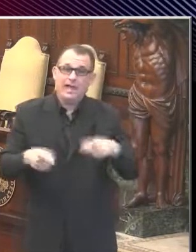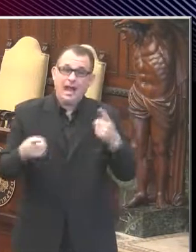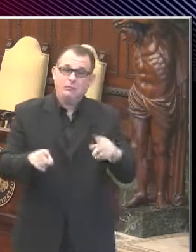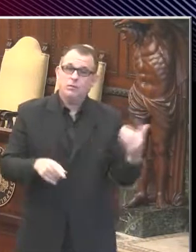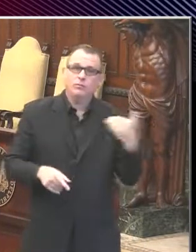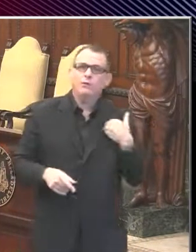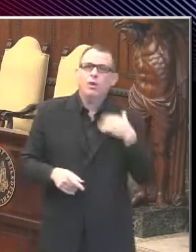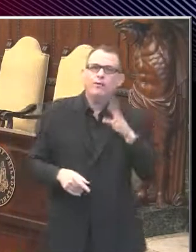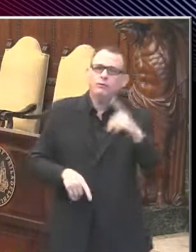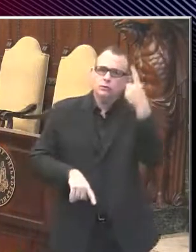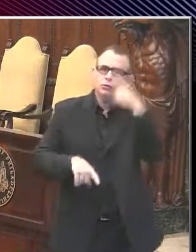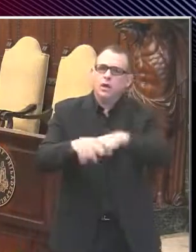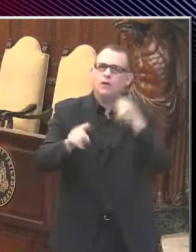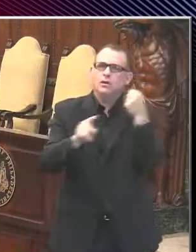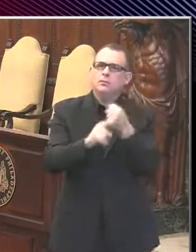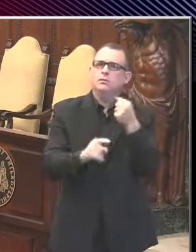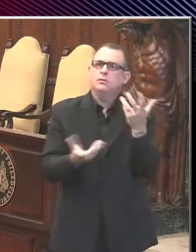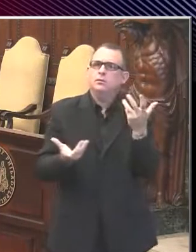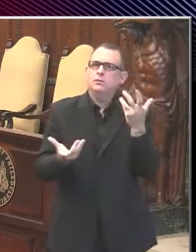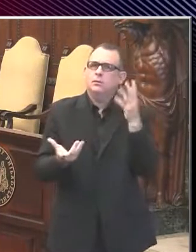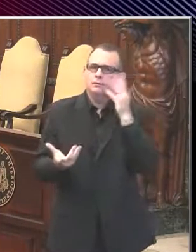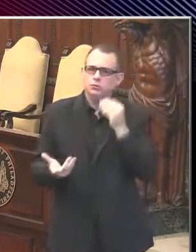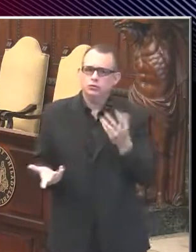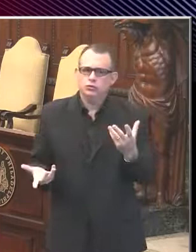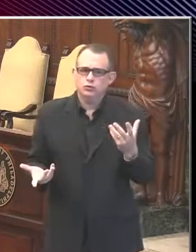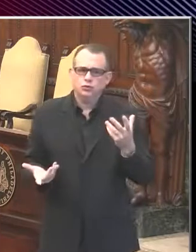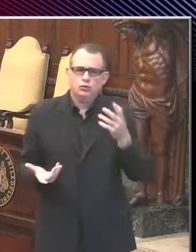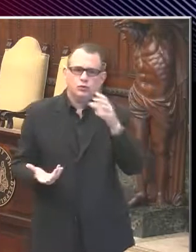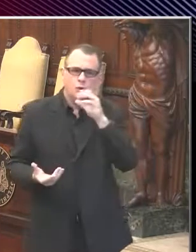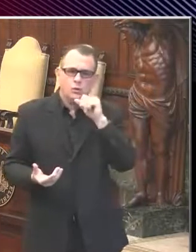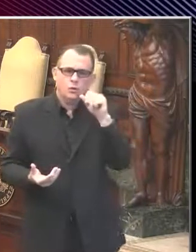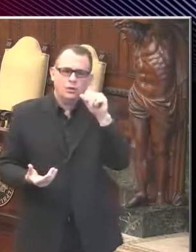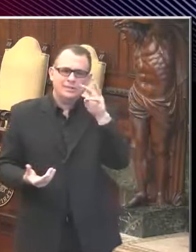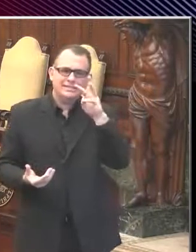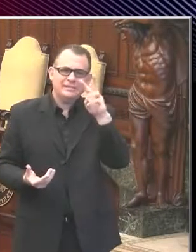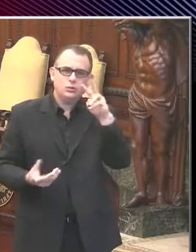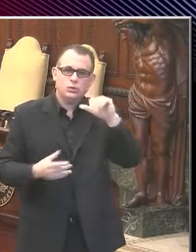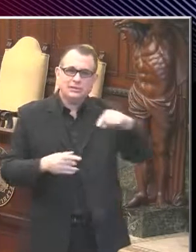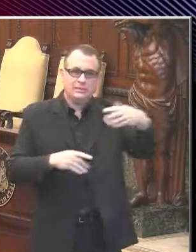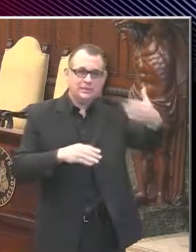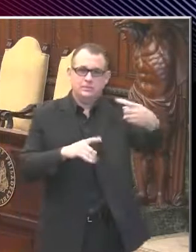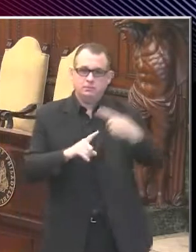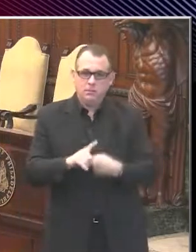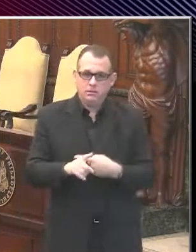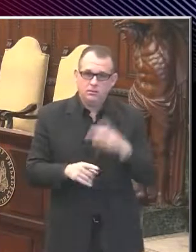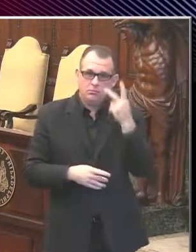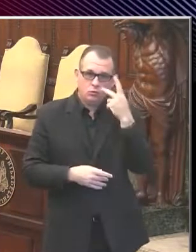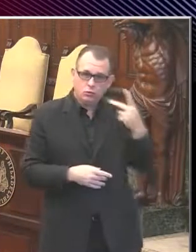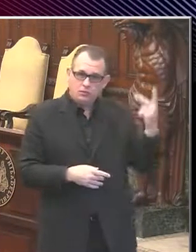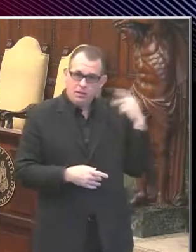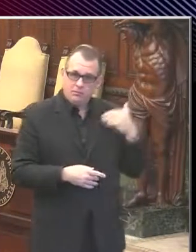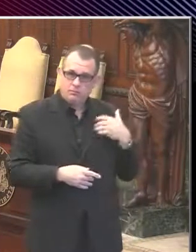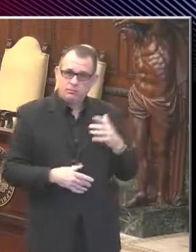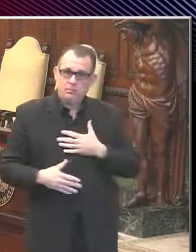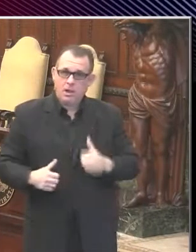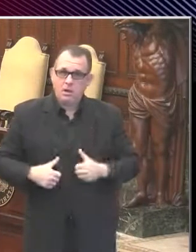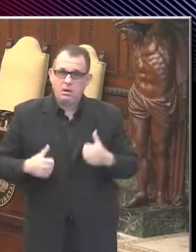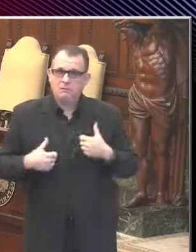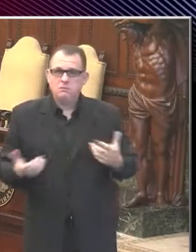I don't remember, I'll be 62 next month in August, and I don't remember anything like this in my lifetime. So